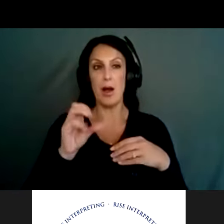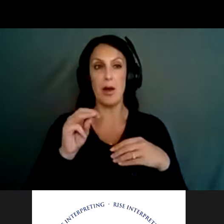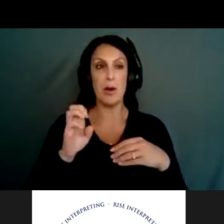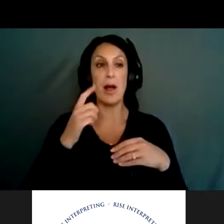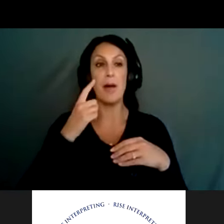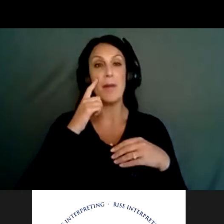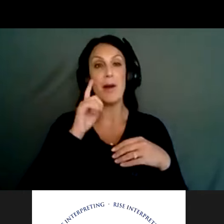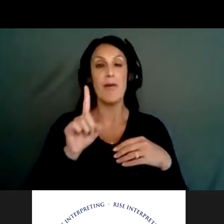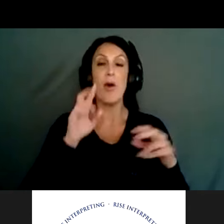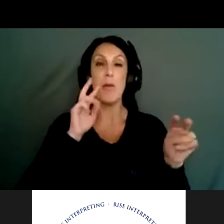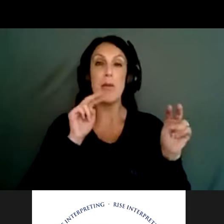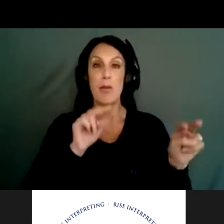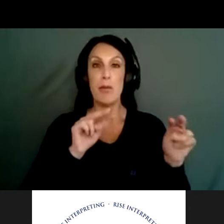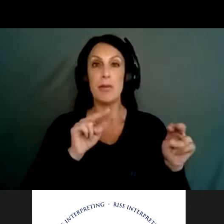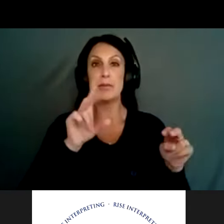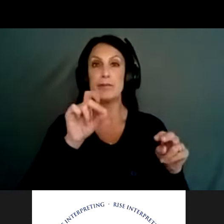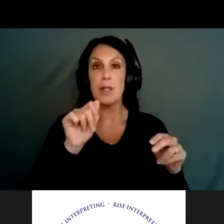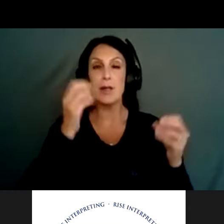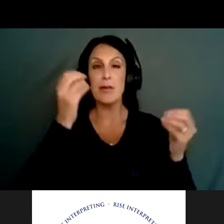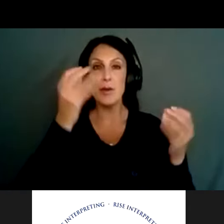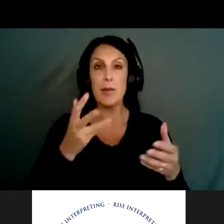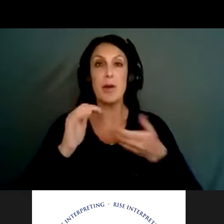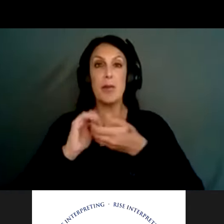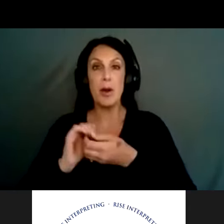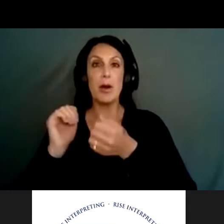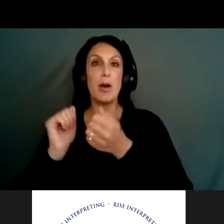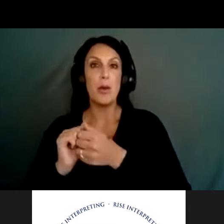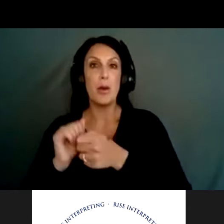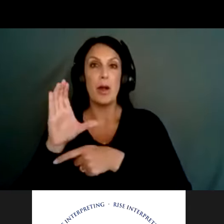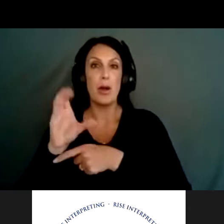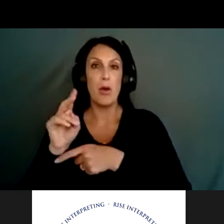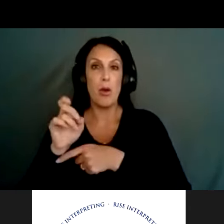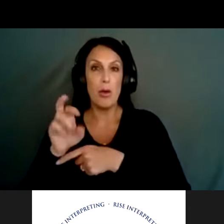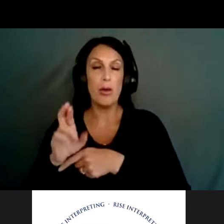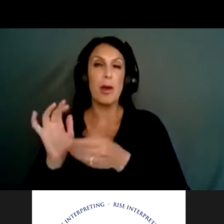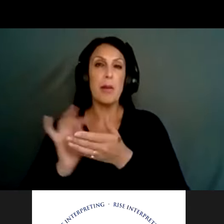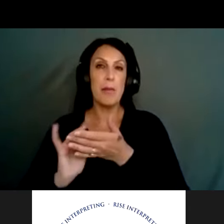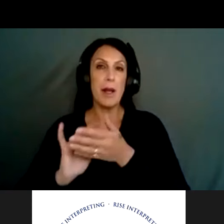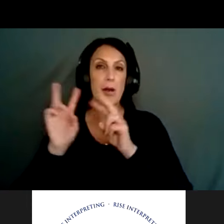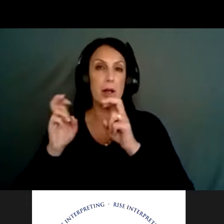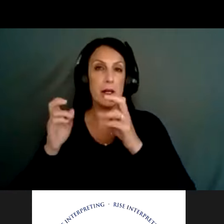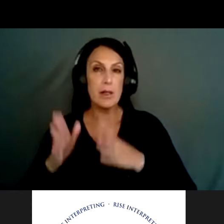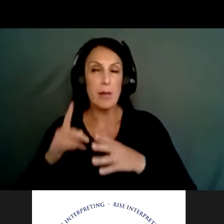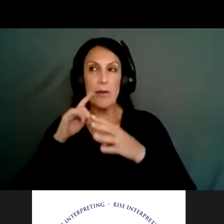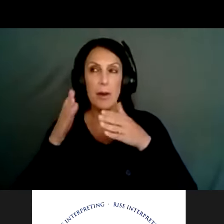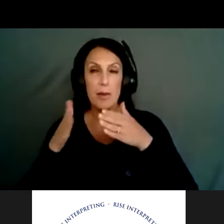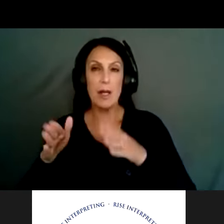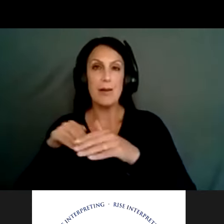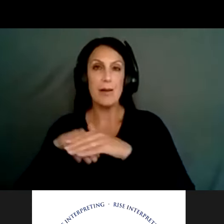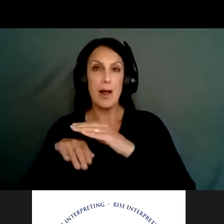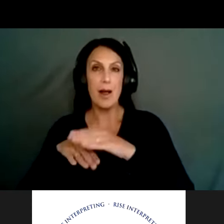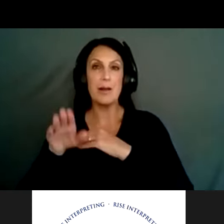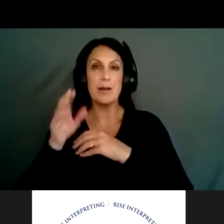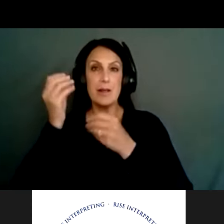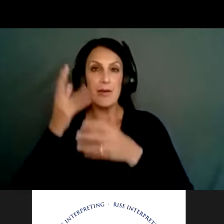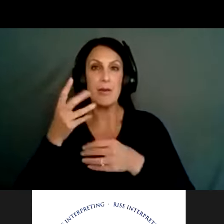data monitoring and evaluation, which may include partnering with the corner or medical examiner to develop a method for accessing data to improve suicide